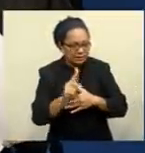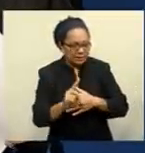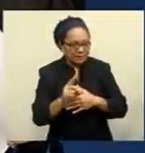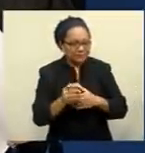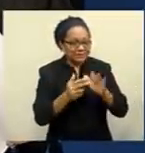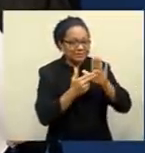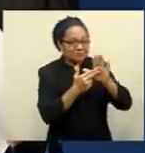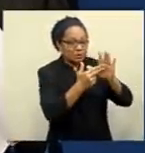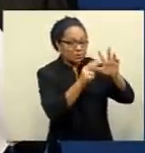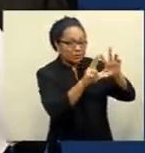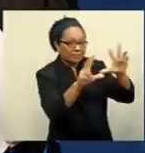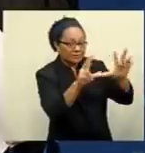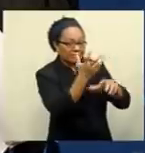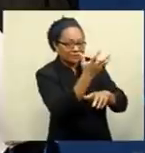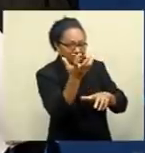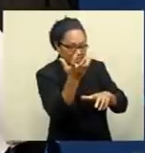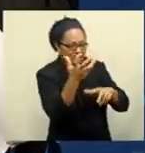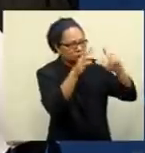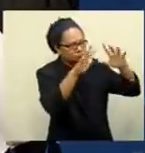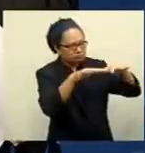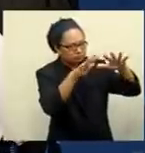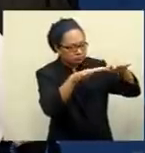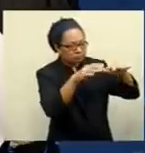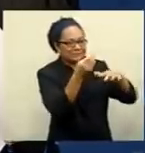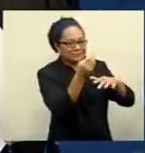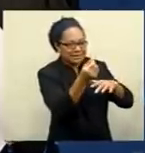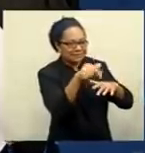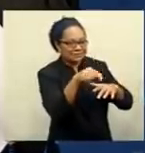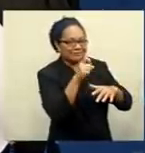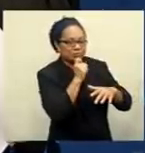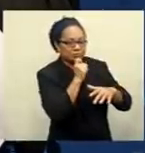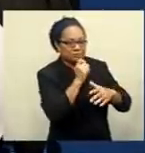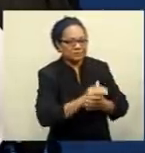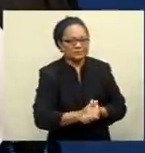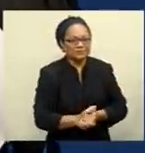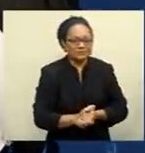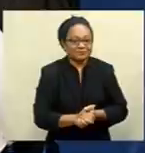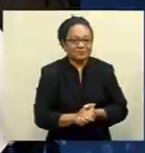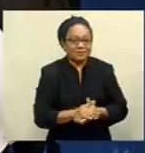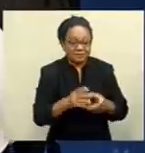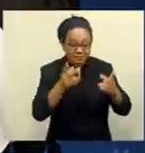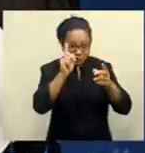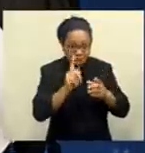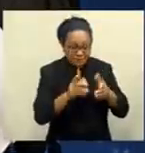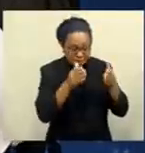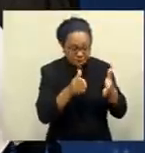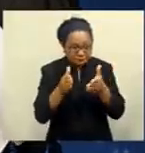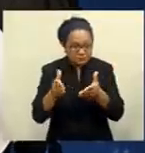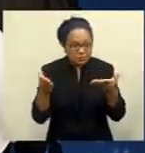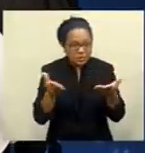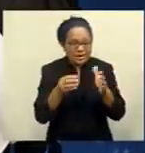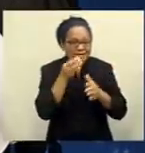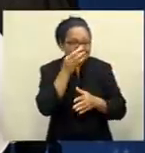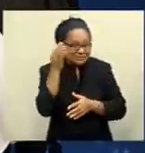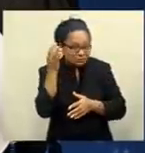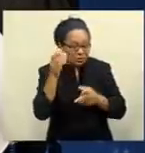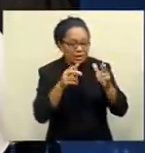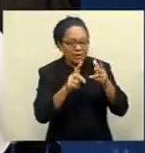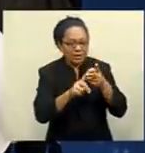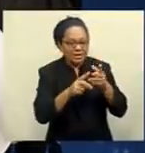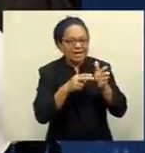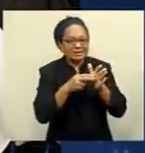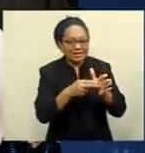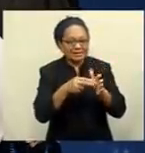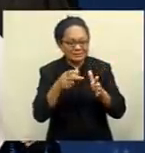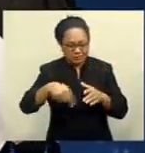In the north, mostly cloudy with a couple of showers this afternoon. Places we will be checking out are Singatoka, Nandi and